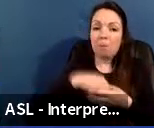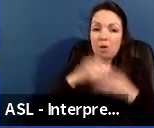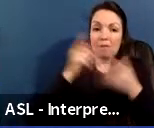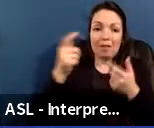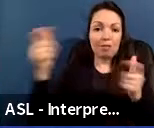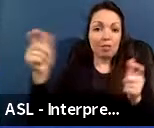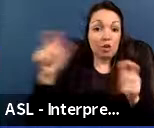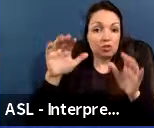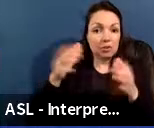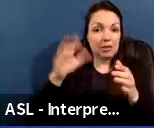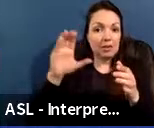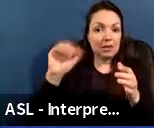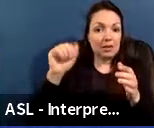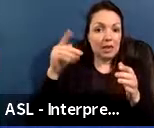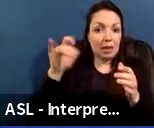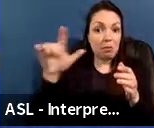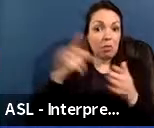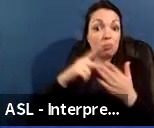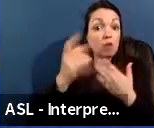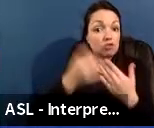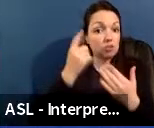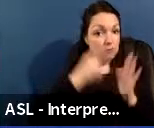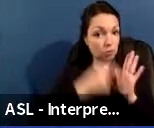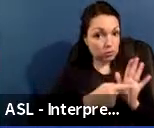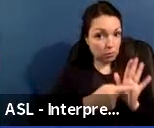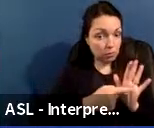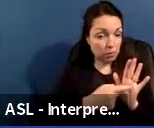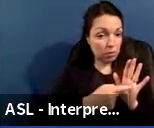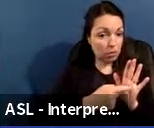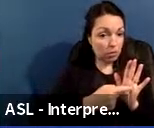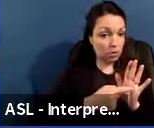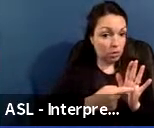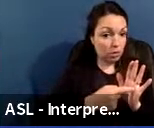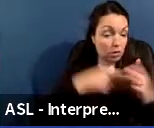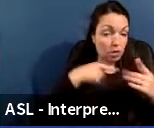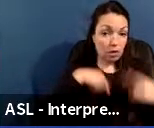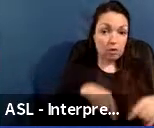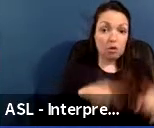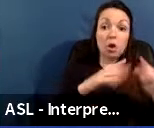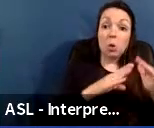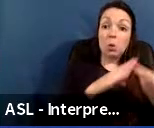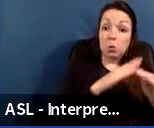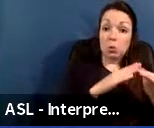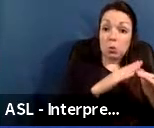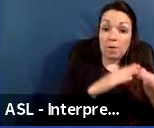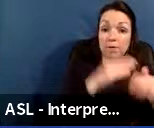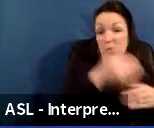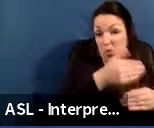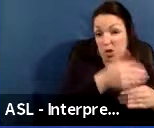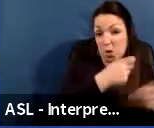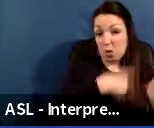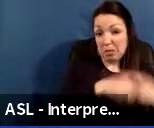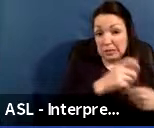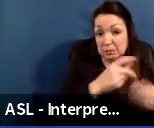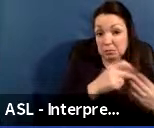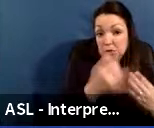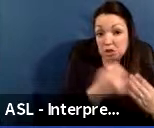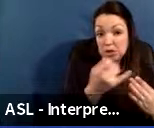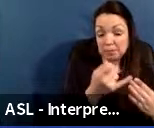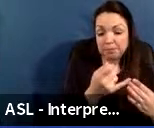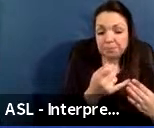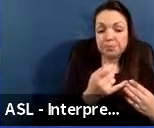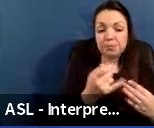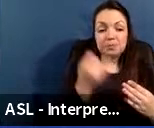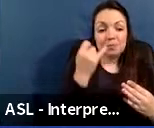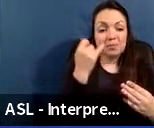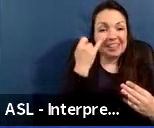larger capital project. For example, doing a roof or window replacement project, finishes that were damaged by